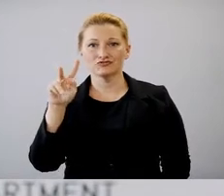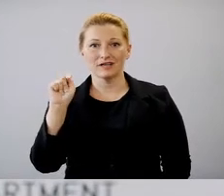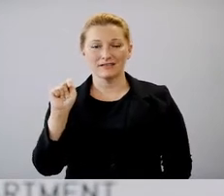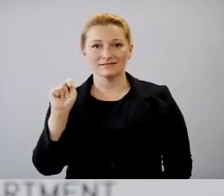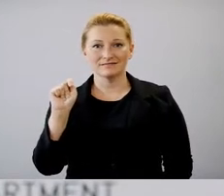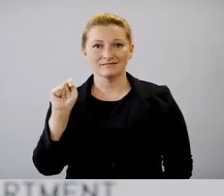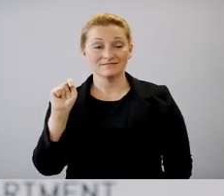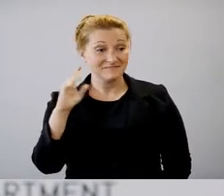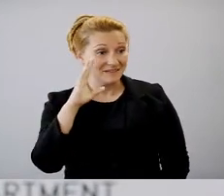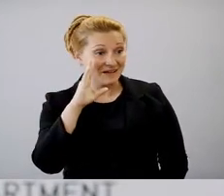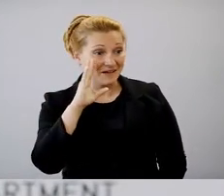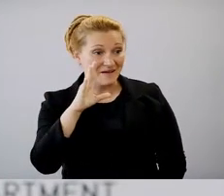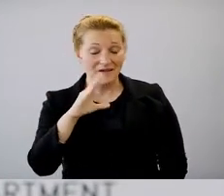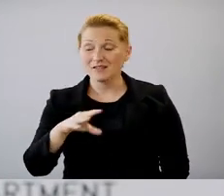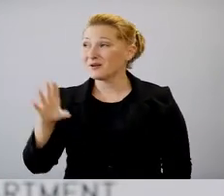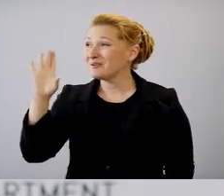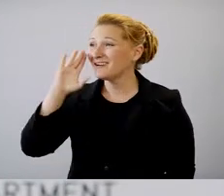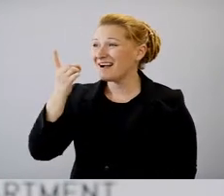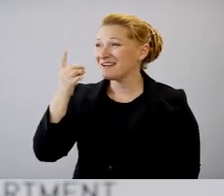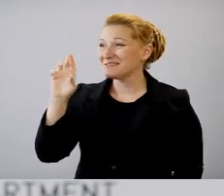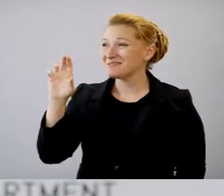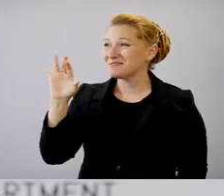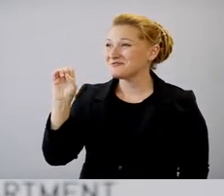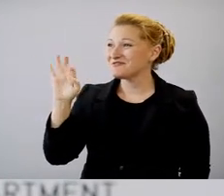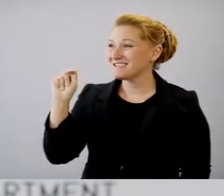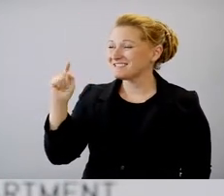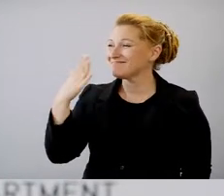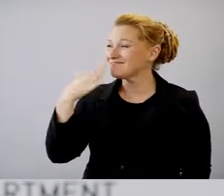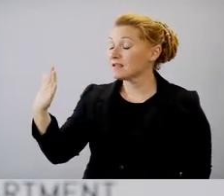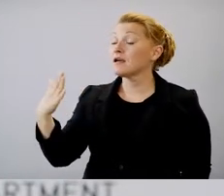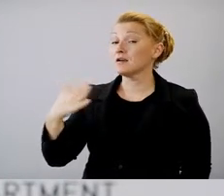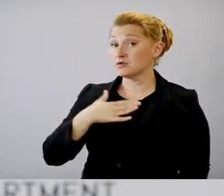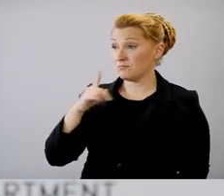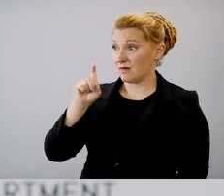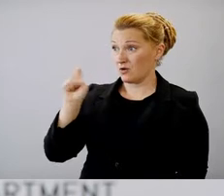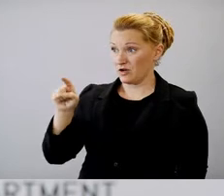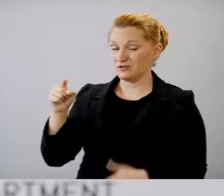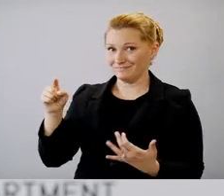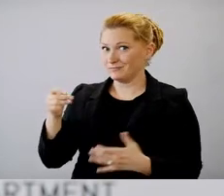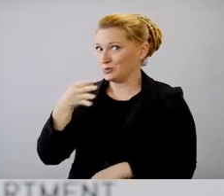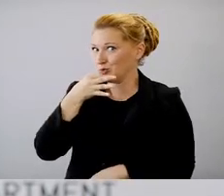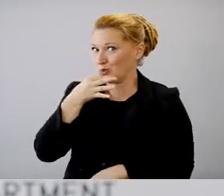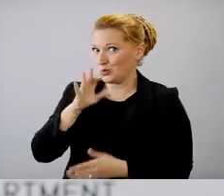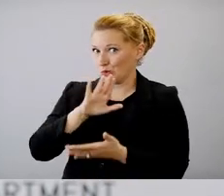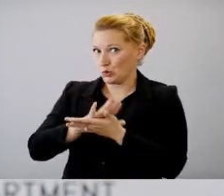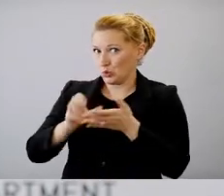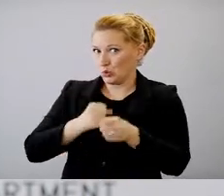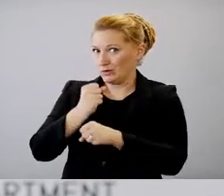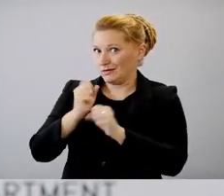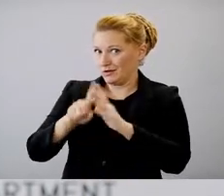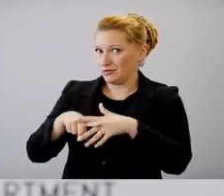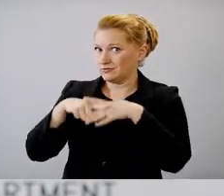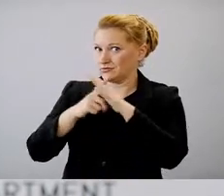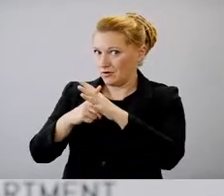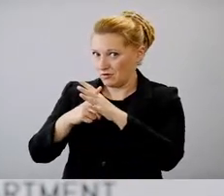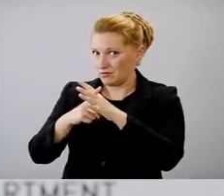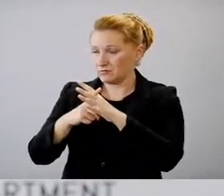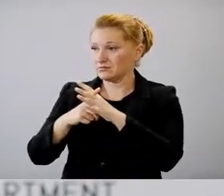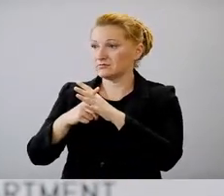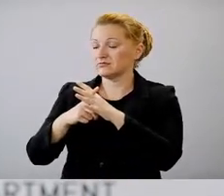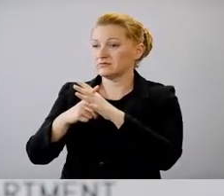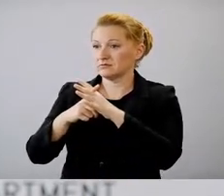Hi. Hi, Dr. Chris. Thank you. So my question is, we're going into a school year with random cases